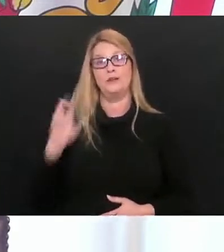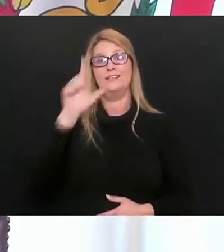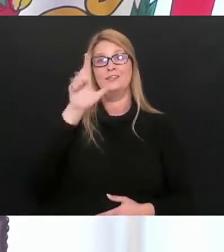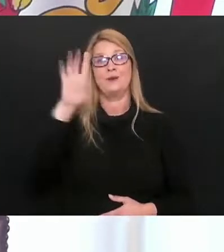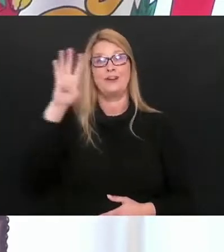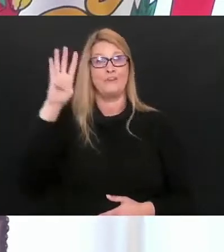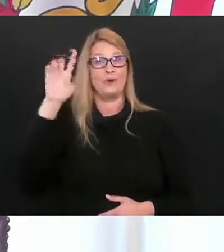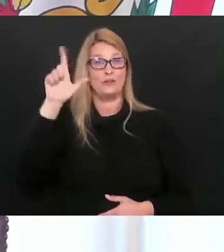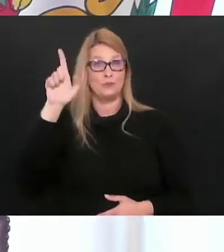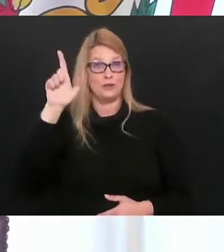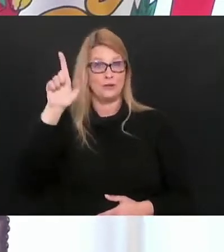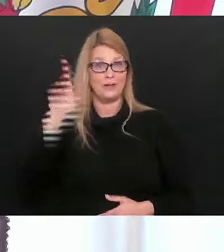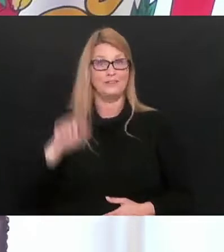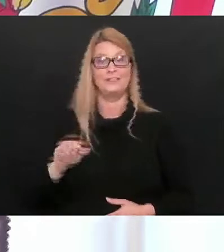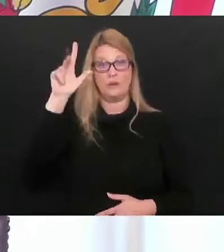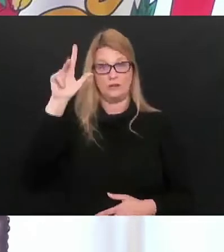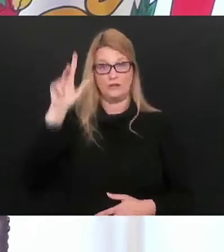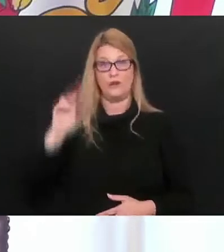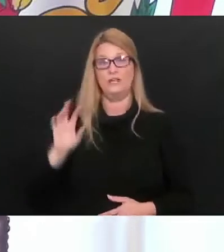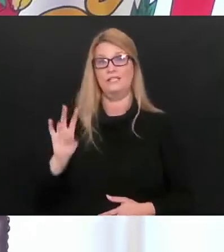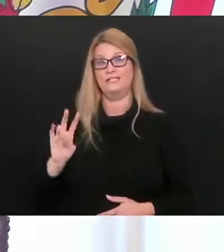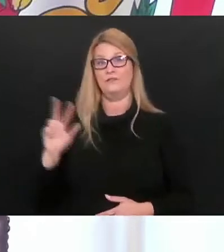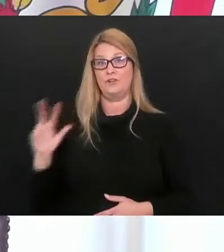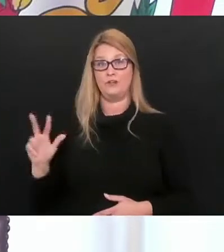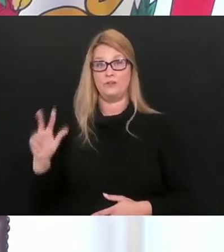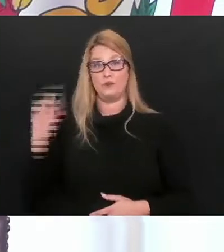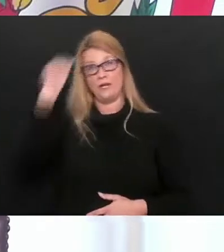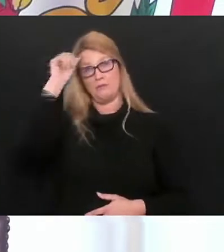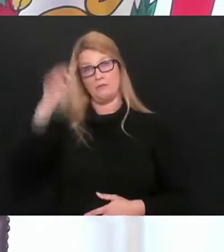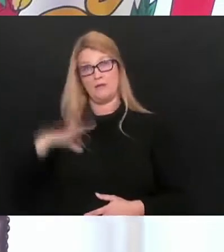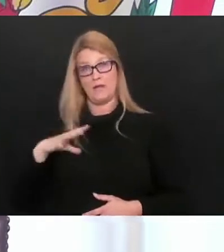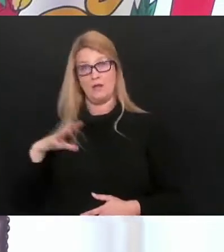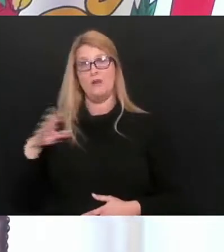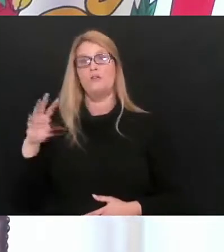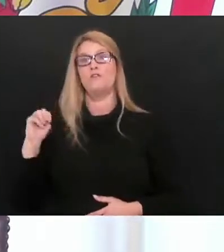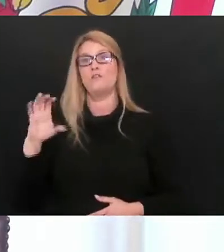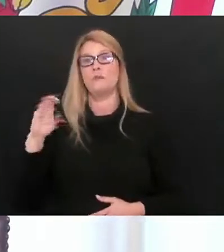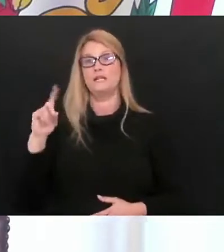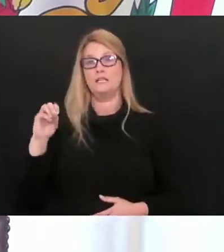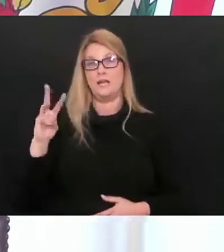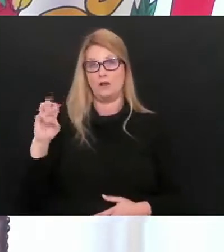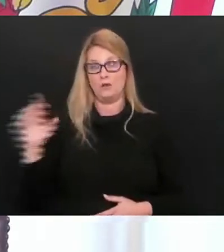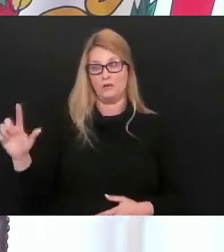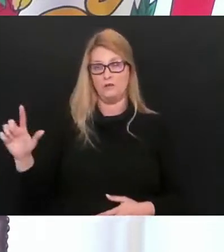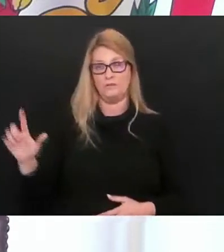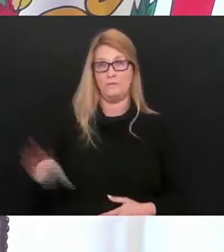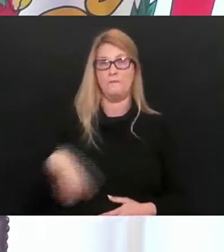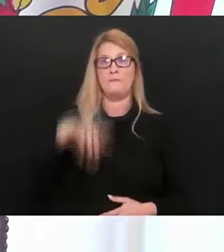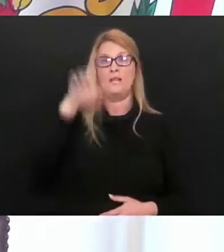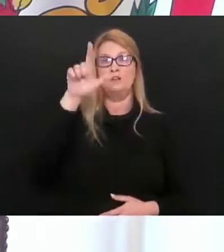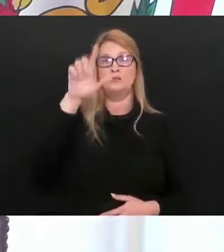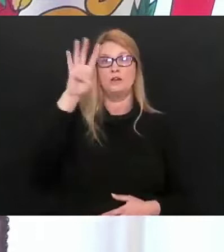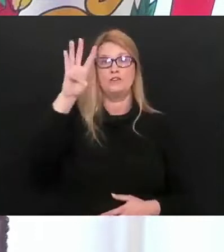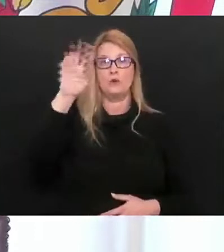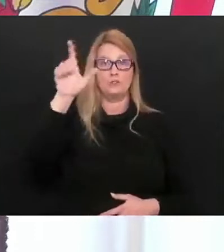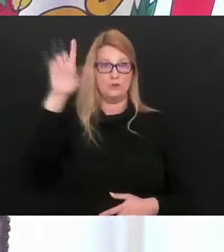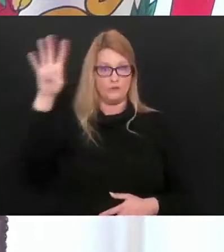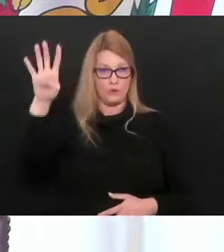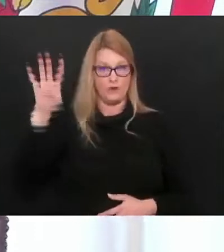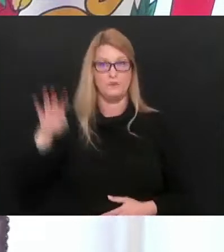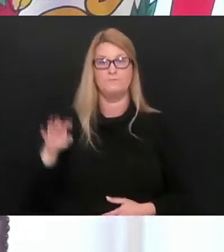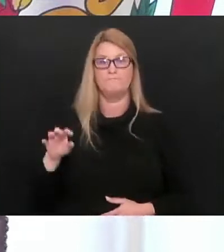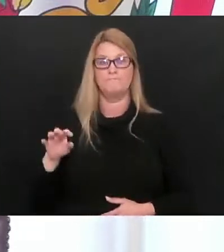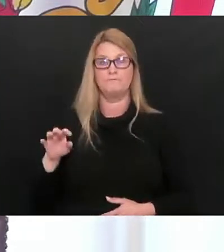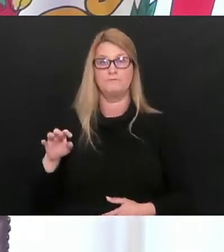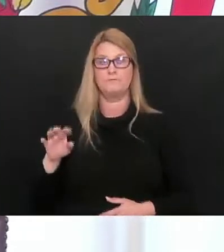,421th death is a 73-year-old male from McDowell County. Our 2,424th death is a 100